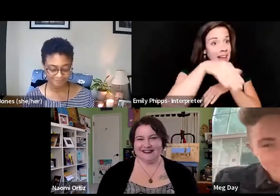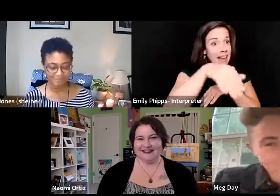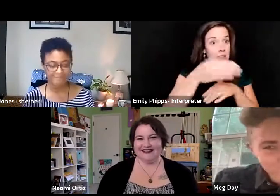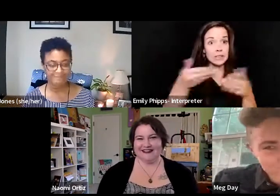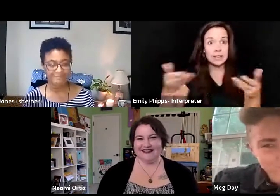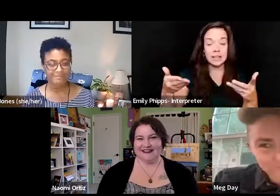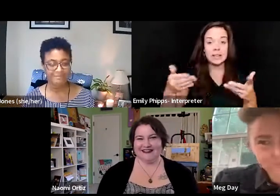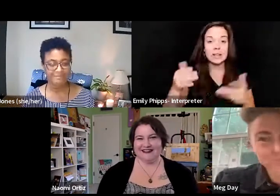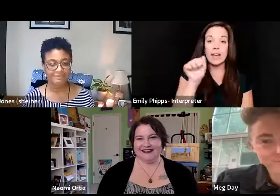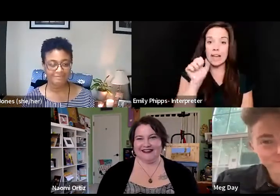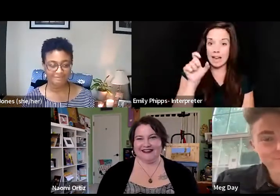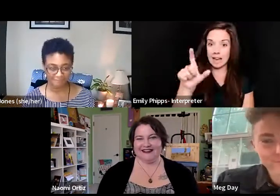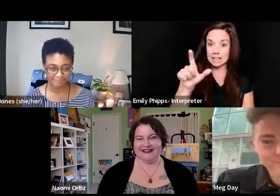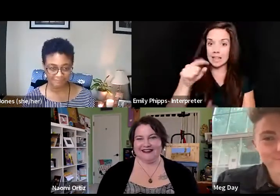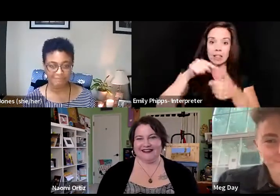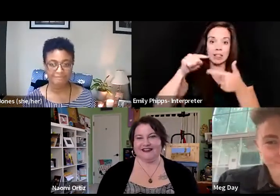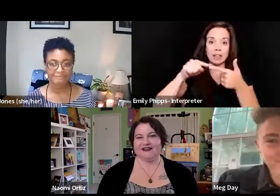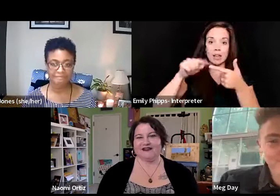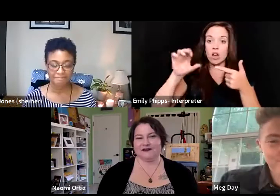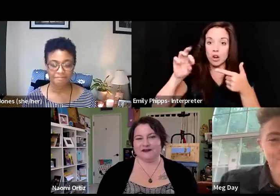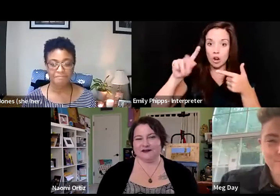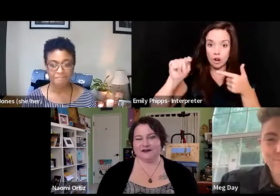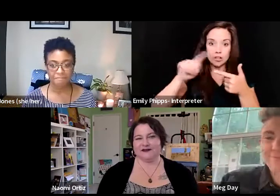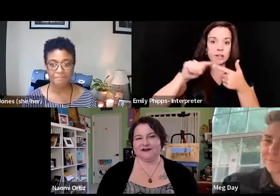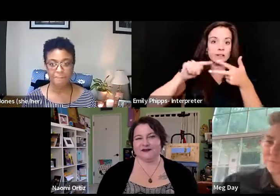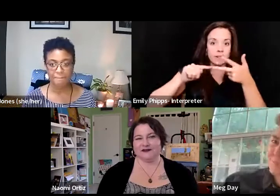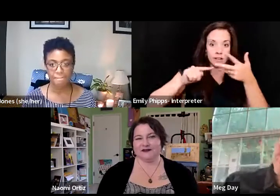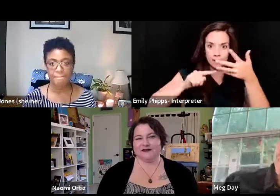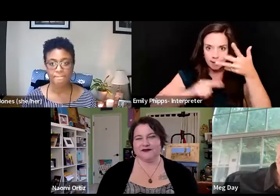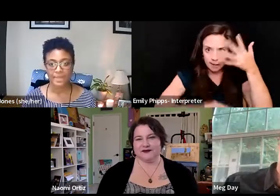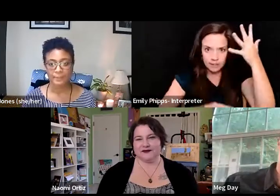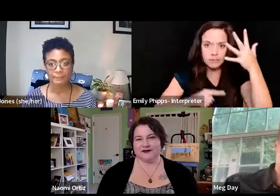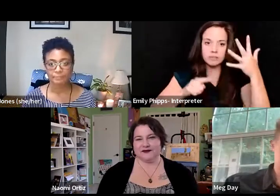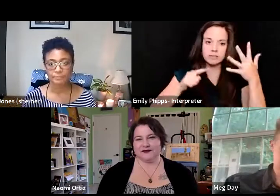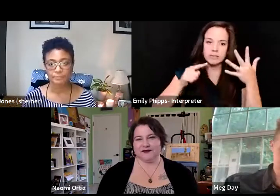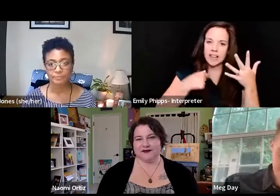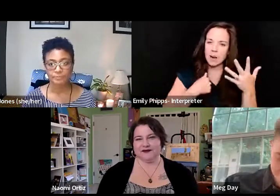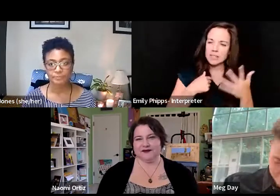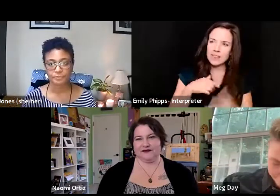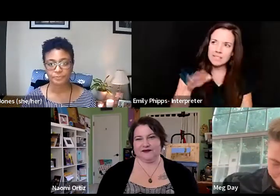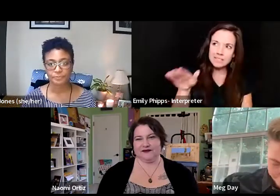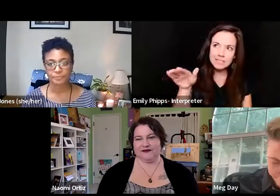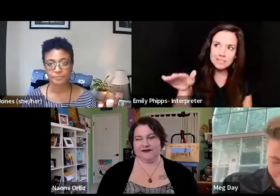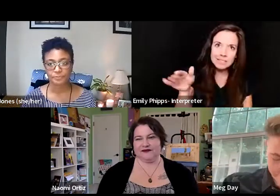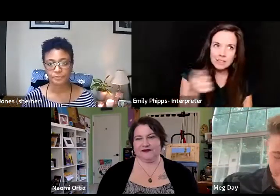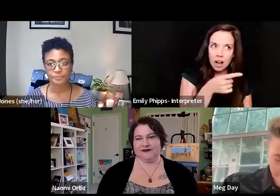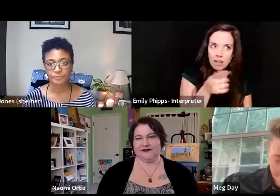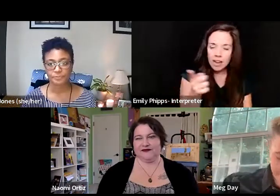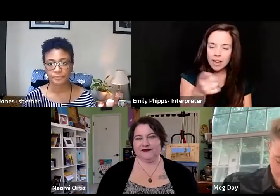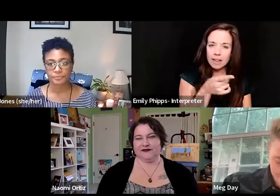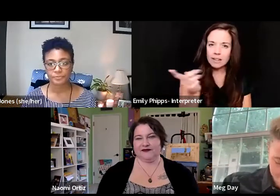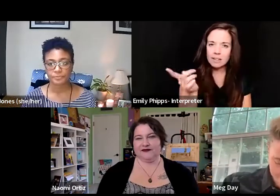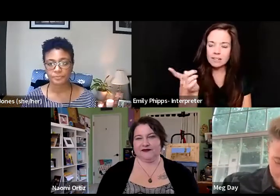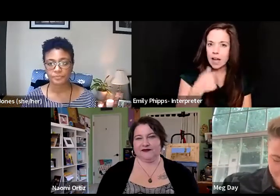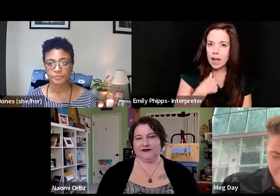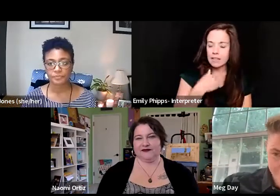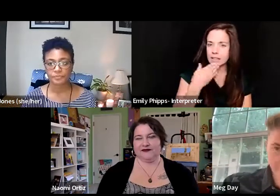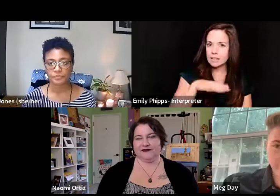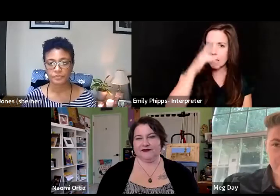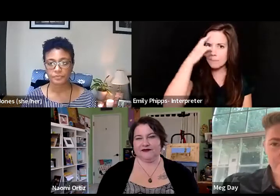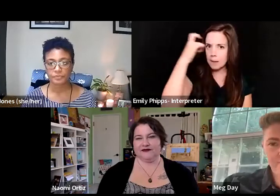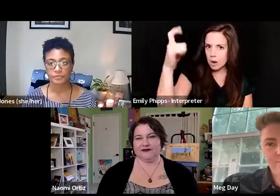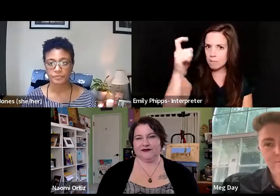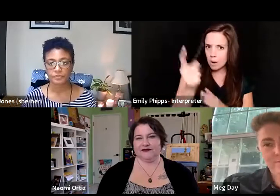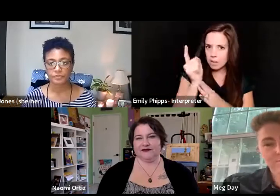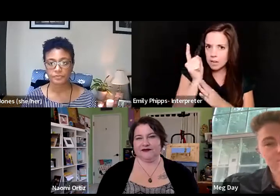here's what ASL is. Here's what CART is. Here's like, because I'm like, I just was like, are they, I had this nightmare moment where I was